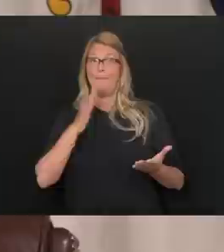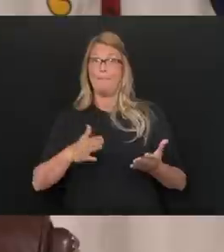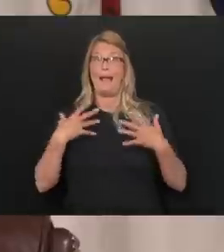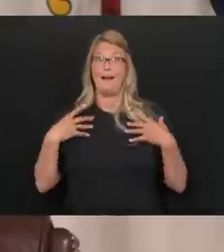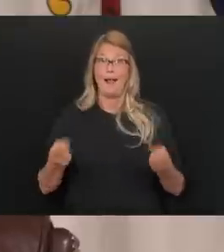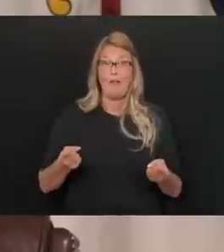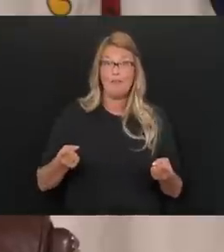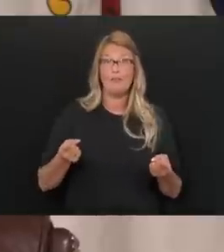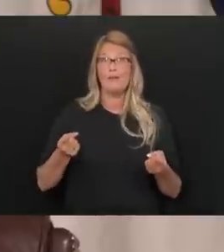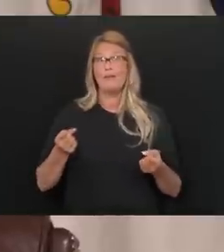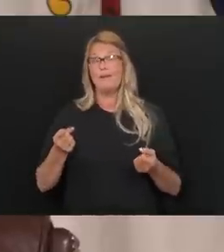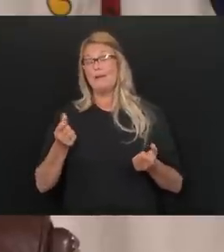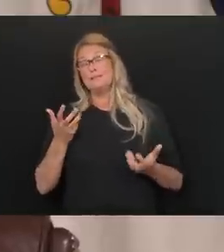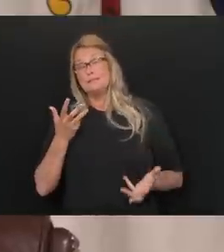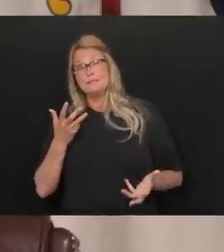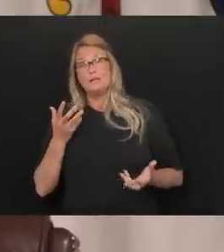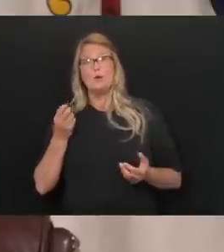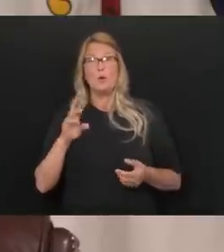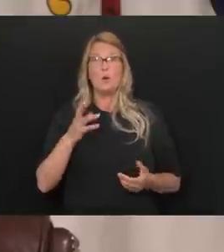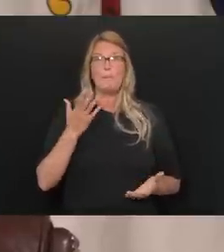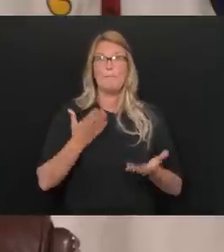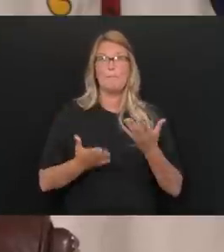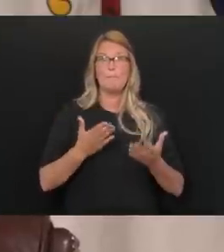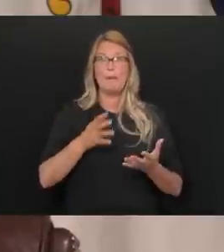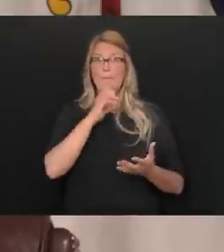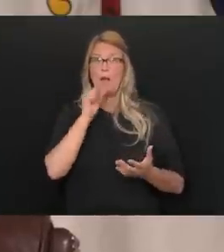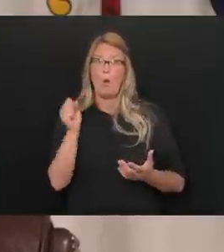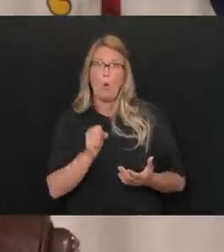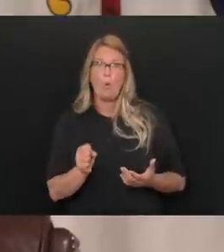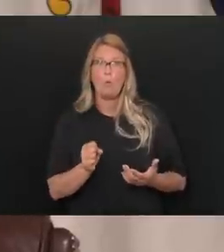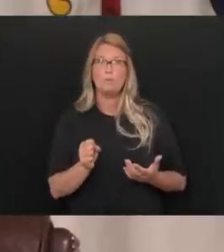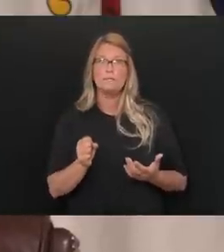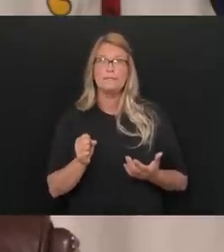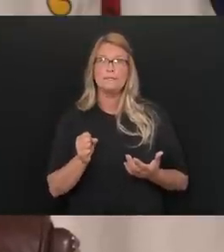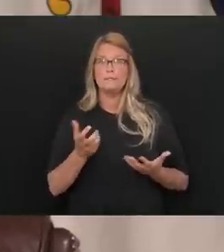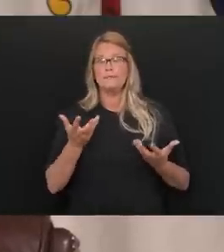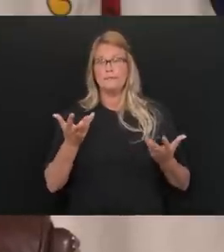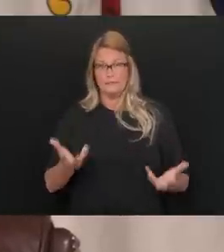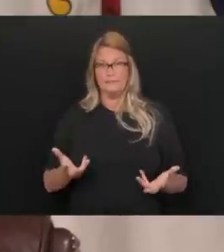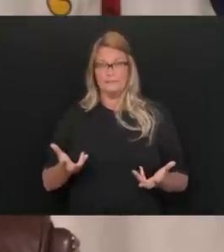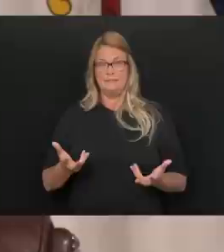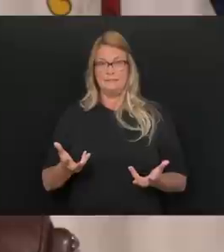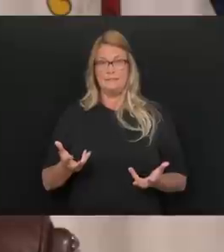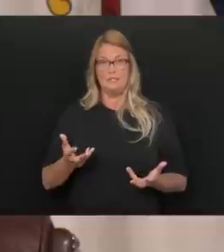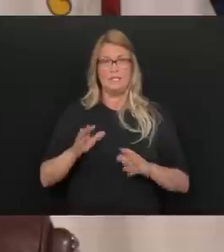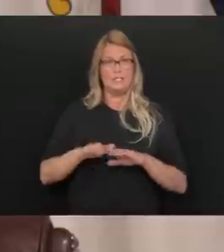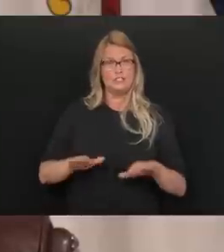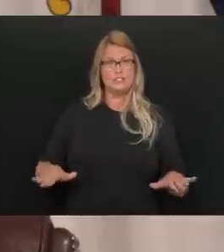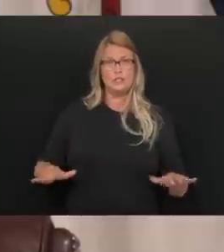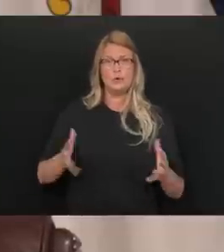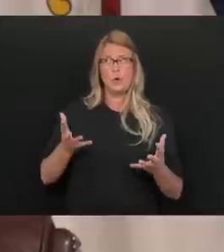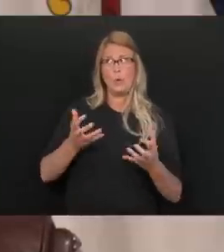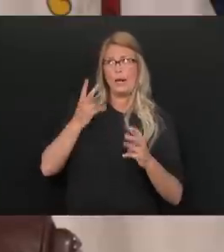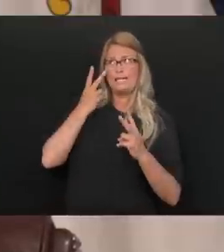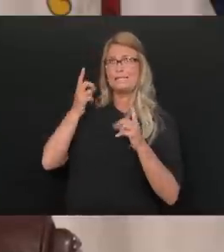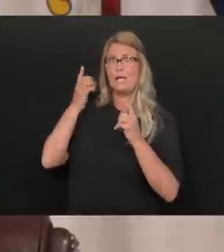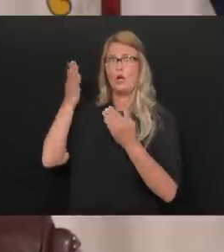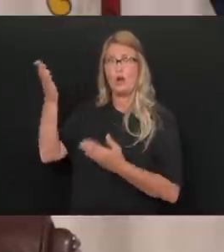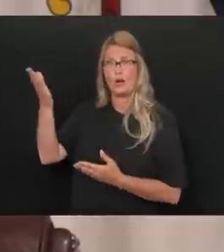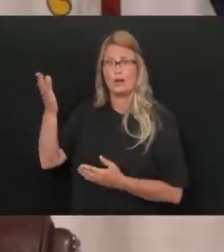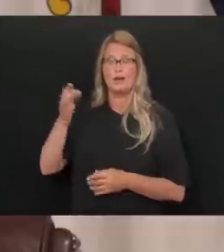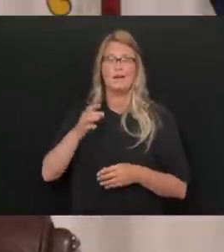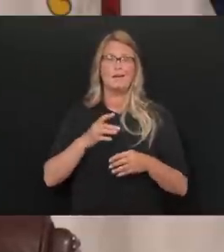everything. And, or maybe she's really old and, and her children surely want to see her